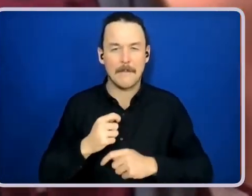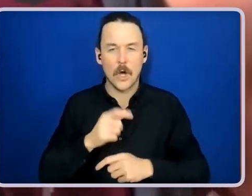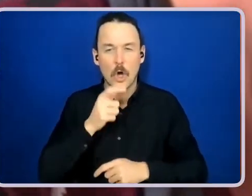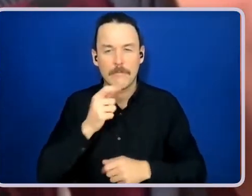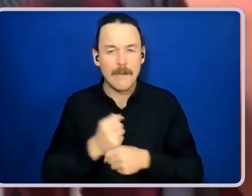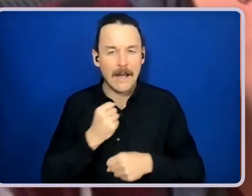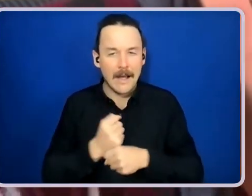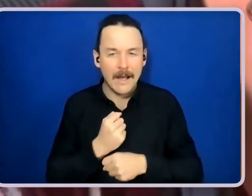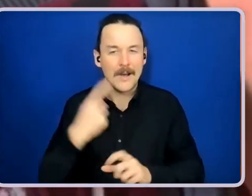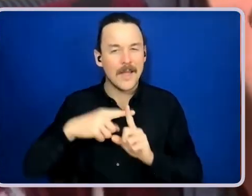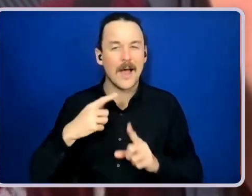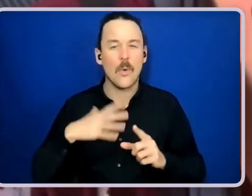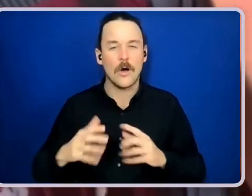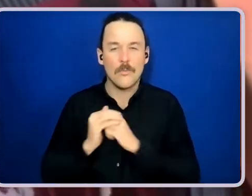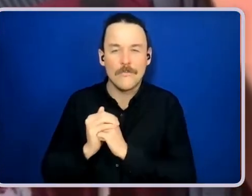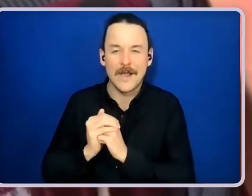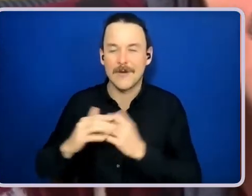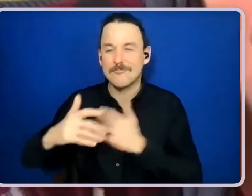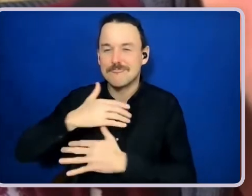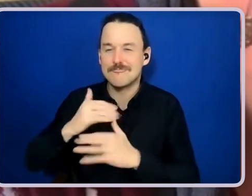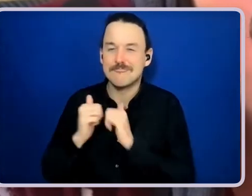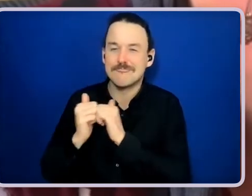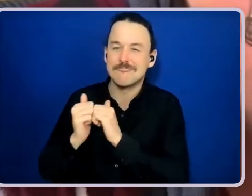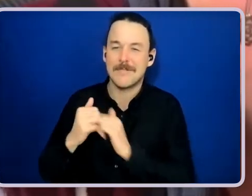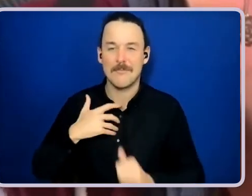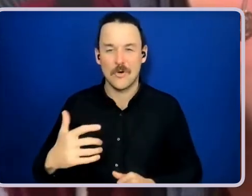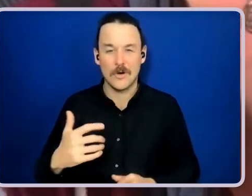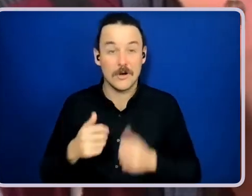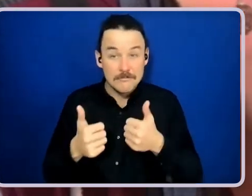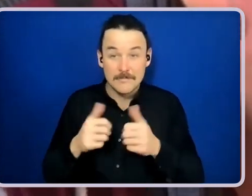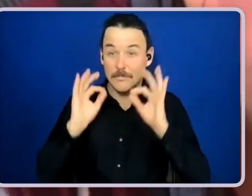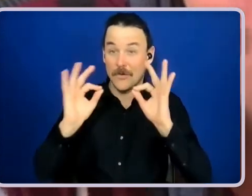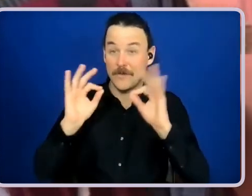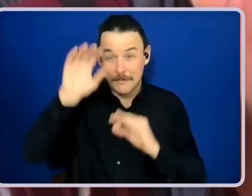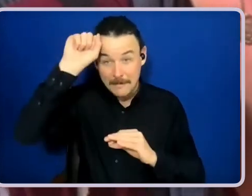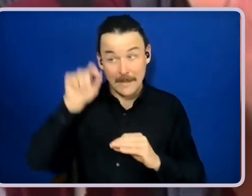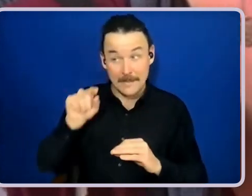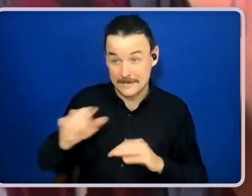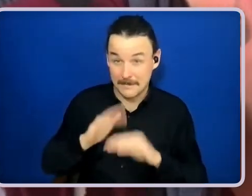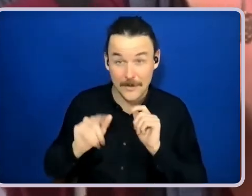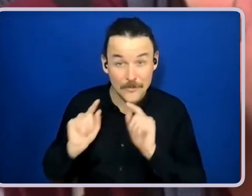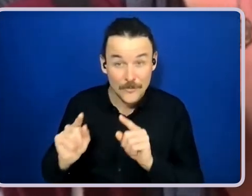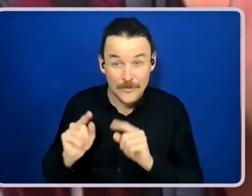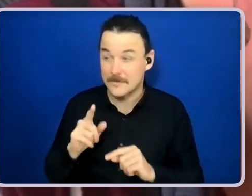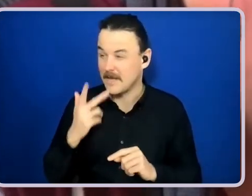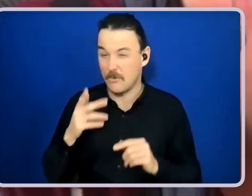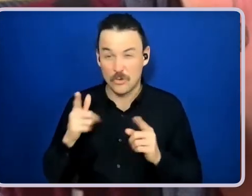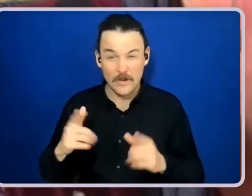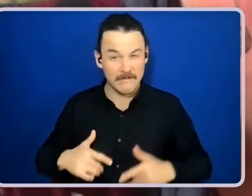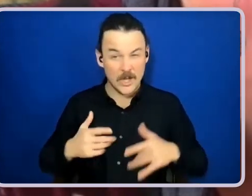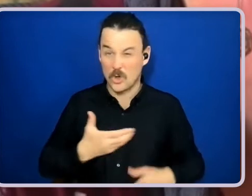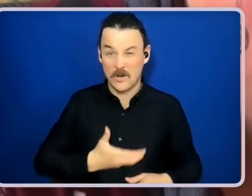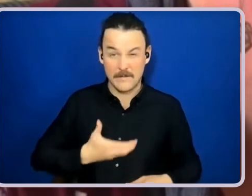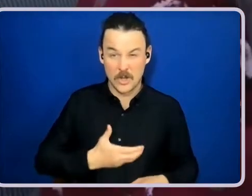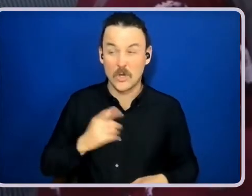Perfect. So I want you to remember that this is all about you. Yep. And at any time you're feeling uncomfortable, you make sure you sing out,